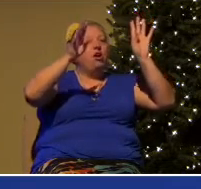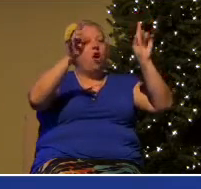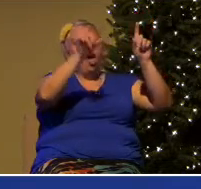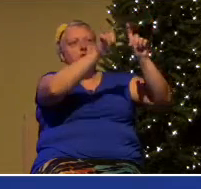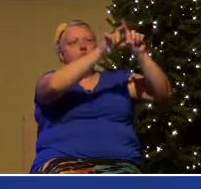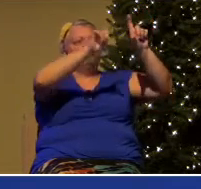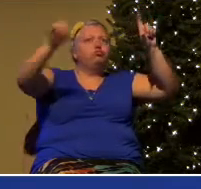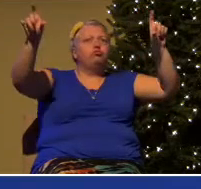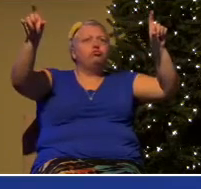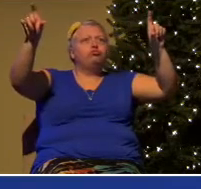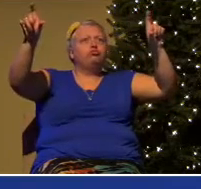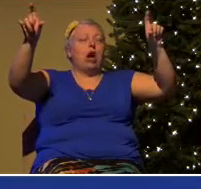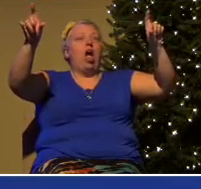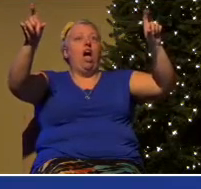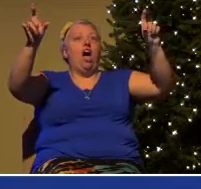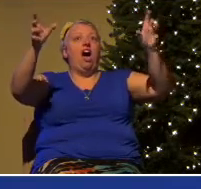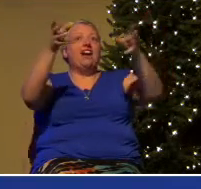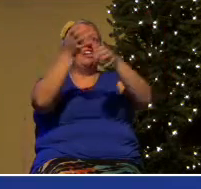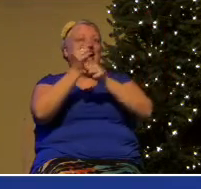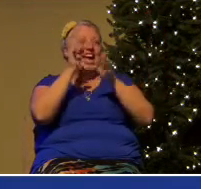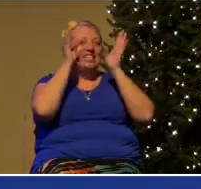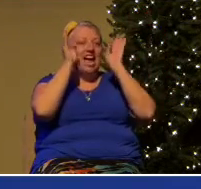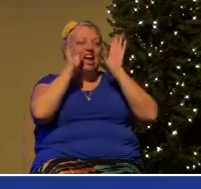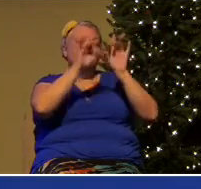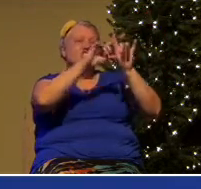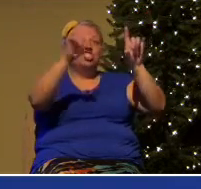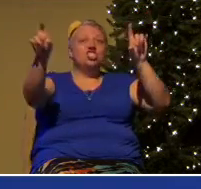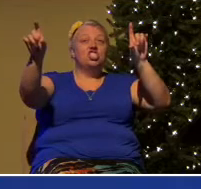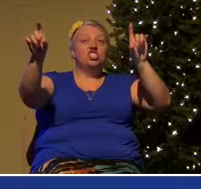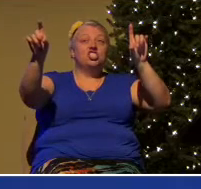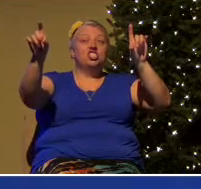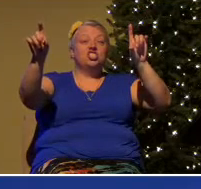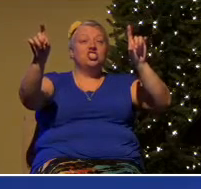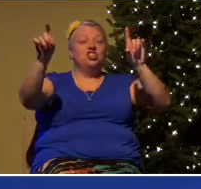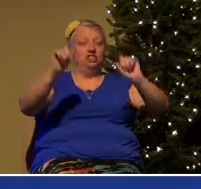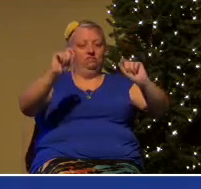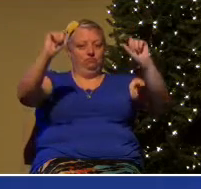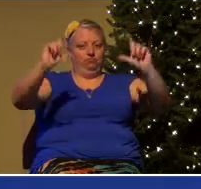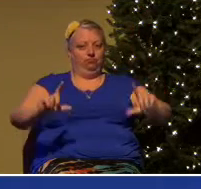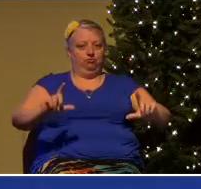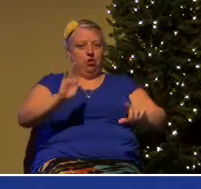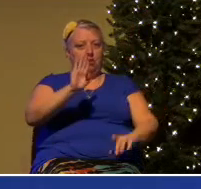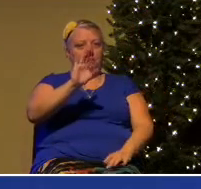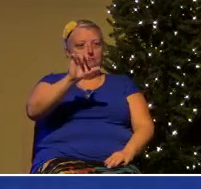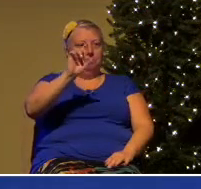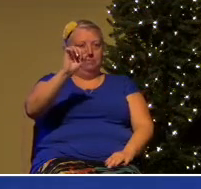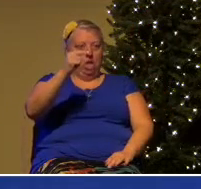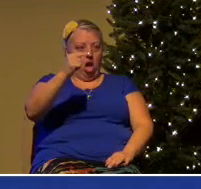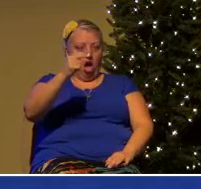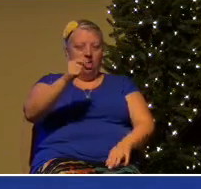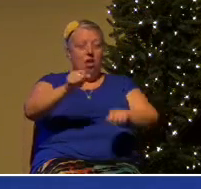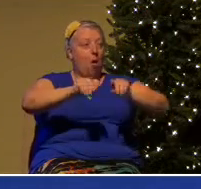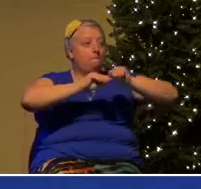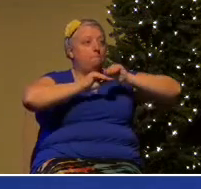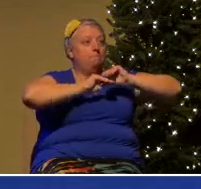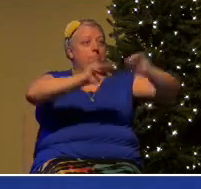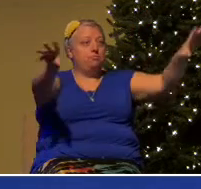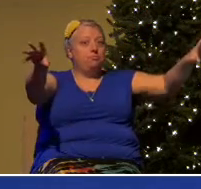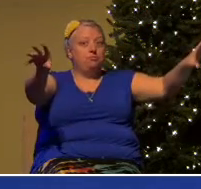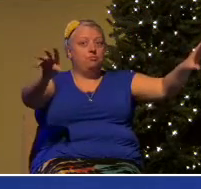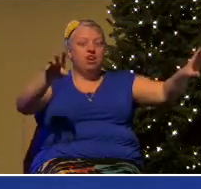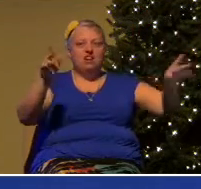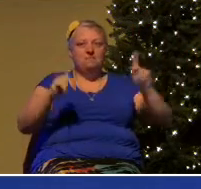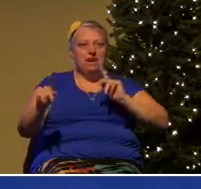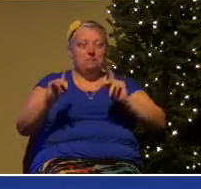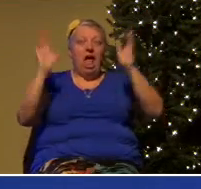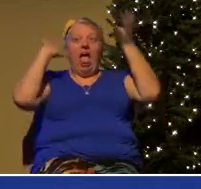and they write it up on their blog, and they spread it among their followers, and everybody goes crazy,